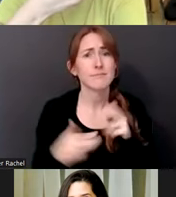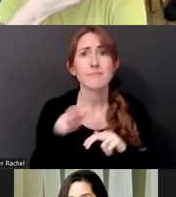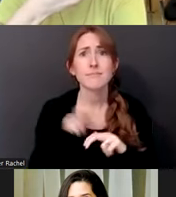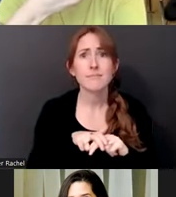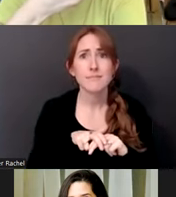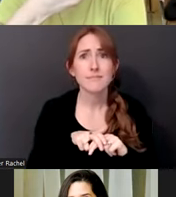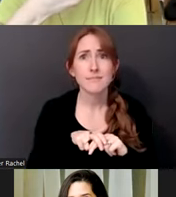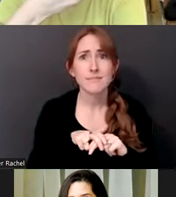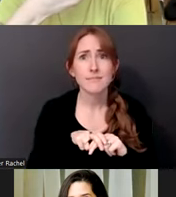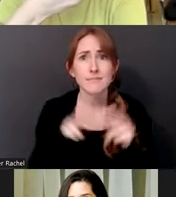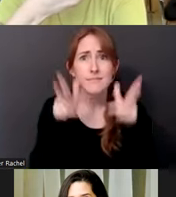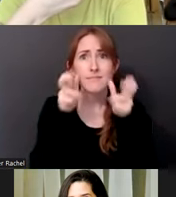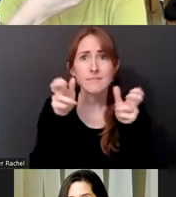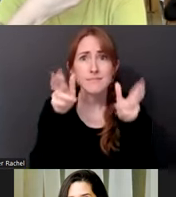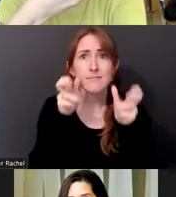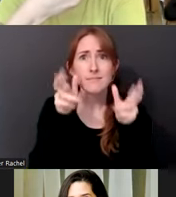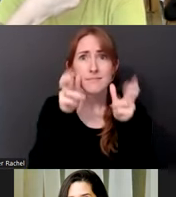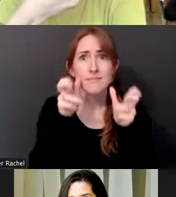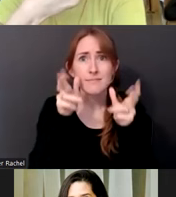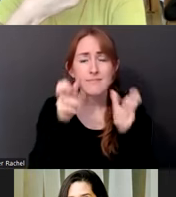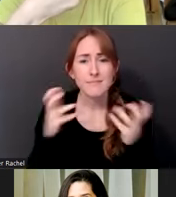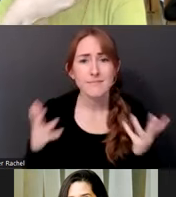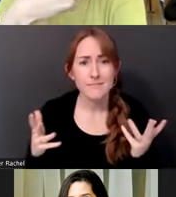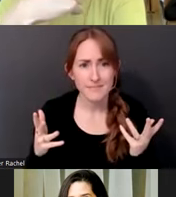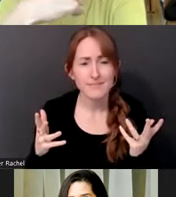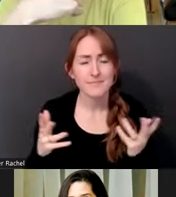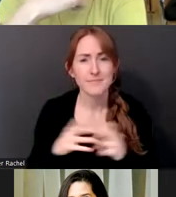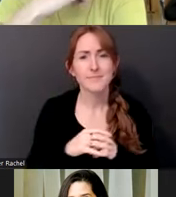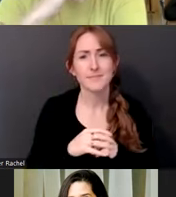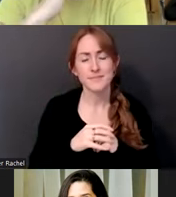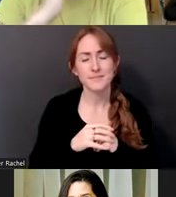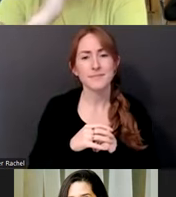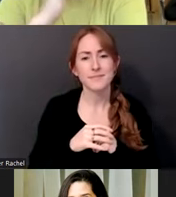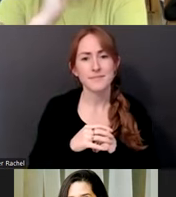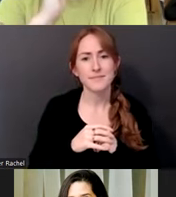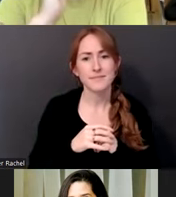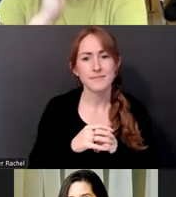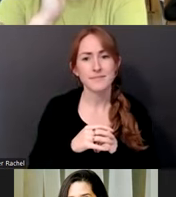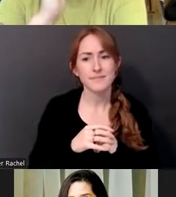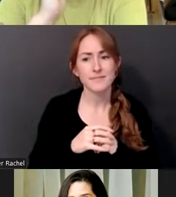take that with you into hopefully other events or other, um, ways of working with people. So